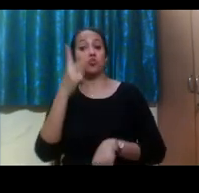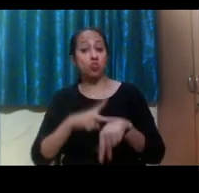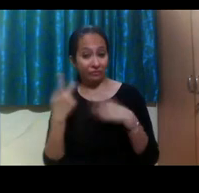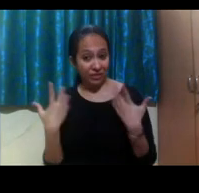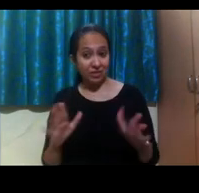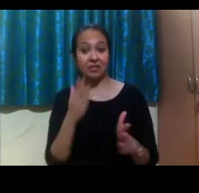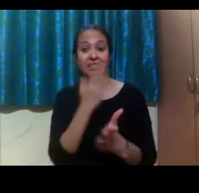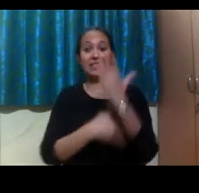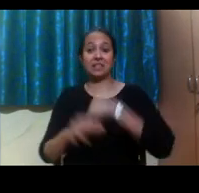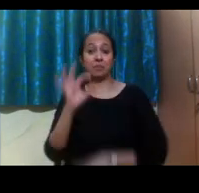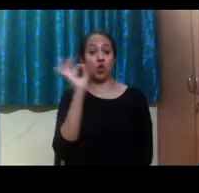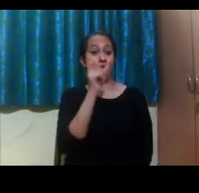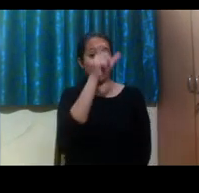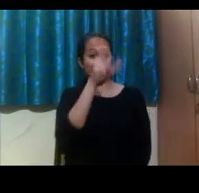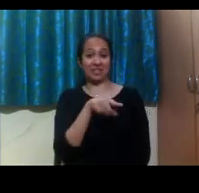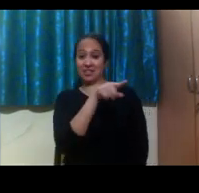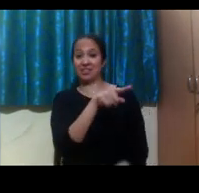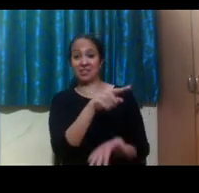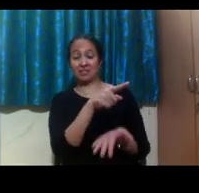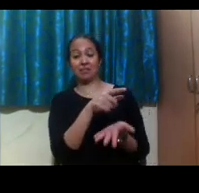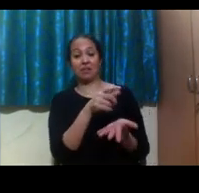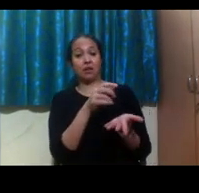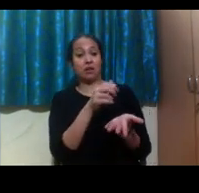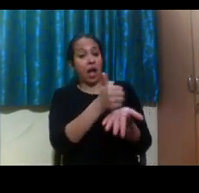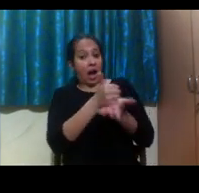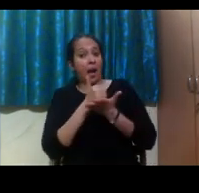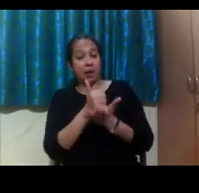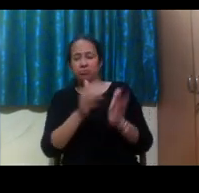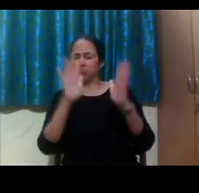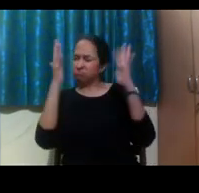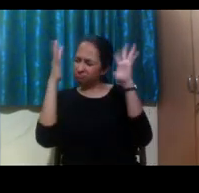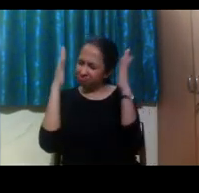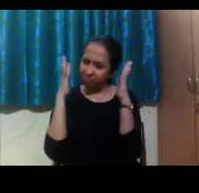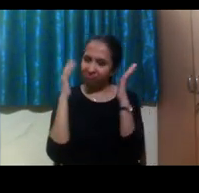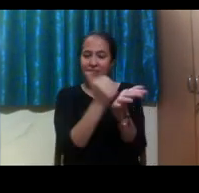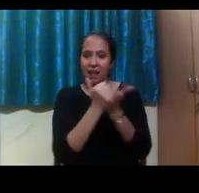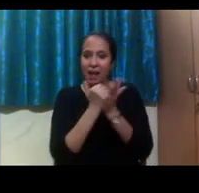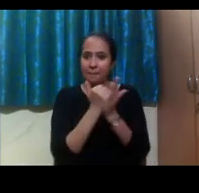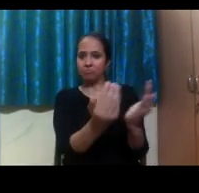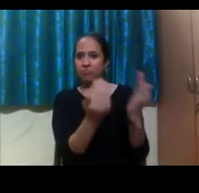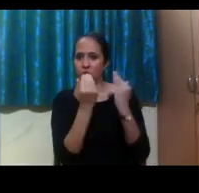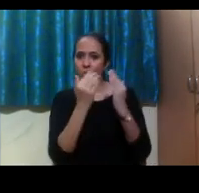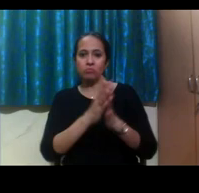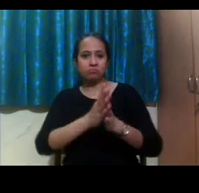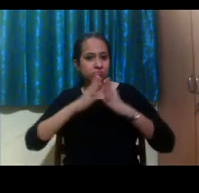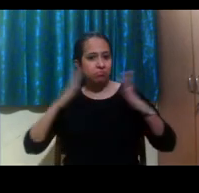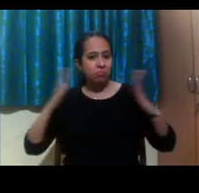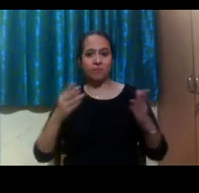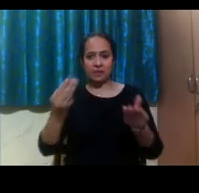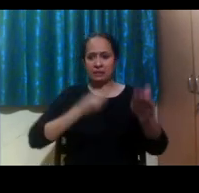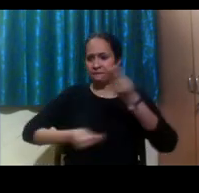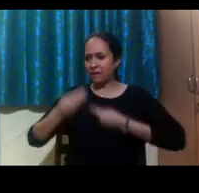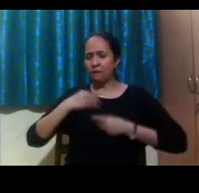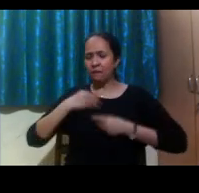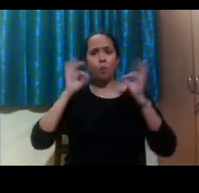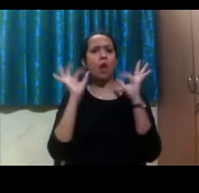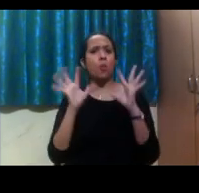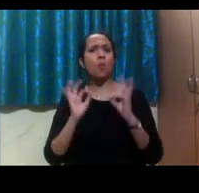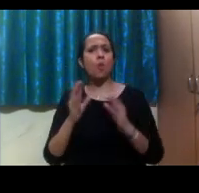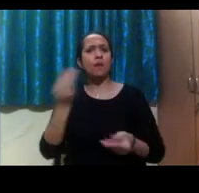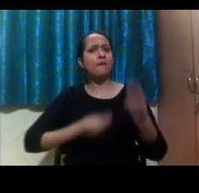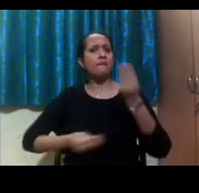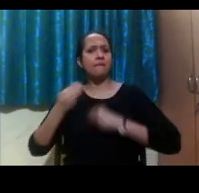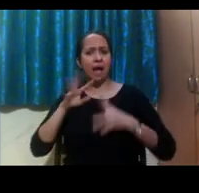office has done a very good job of like giving me reliable accommodations, such as speech to text